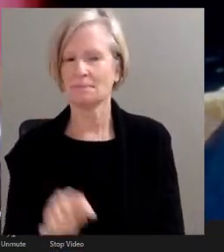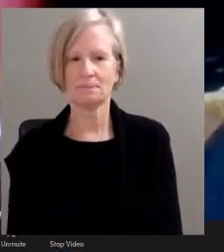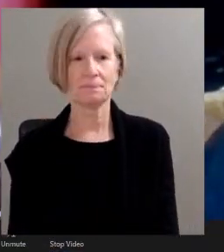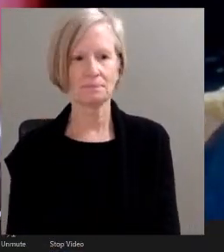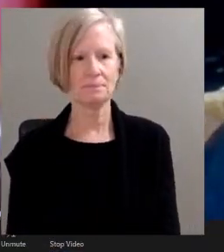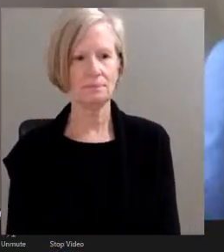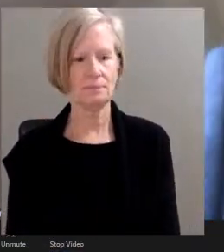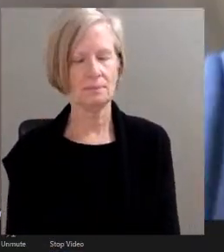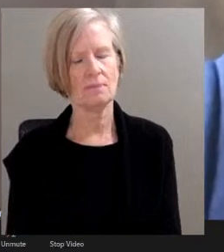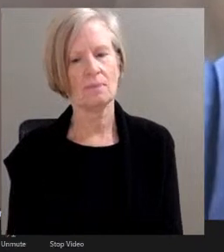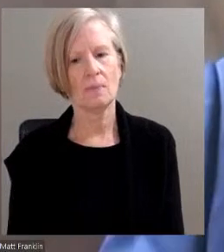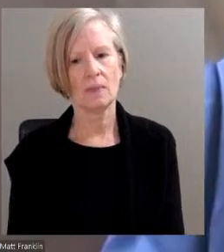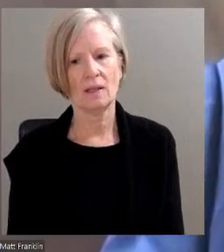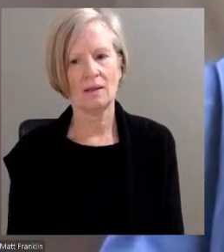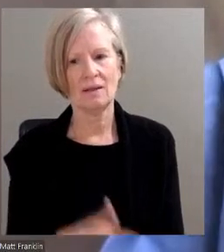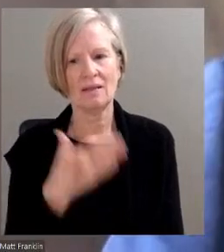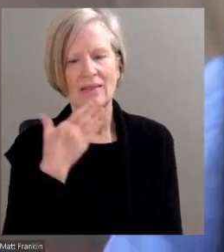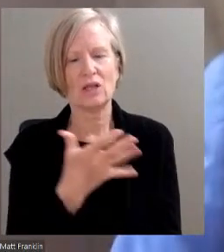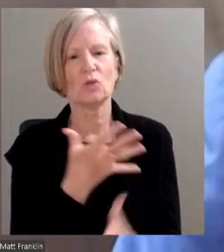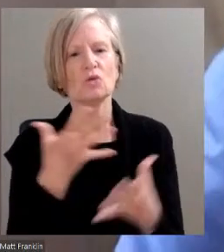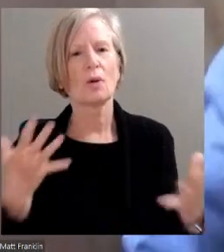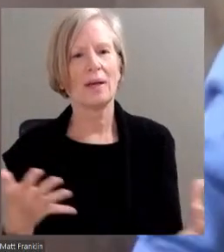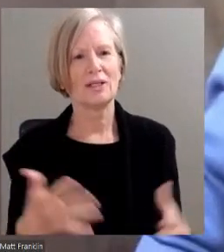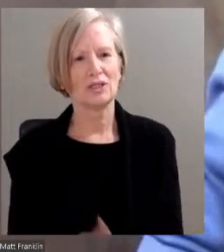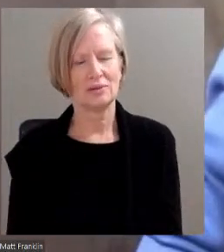All right, Mr. Turner, thank you so much.